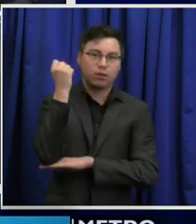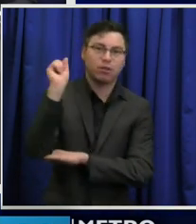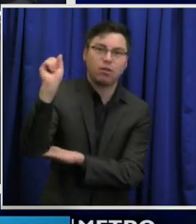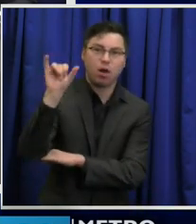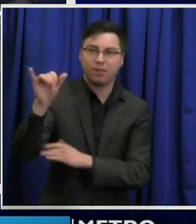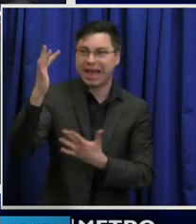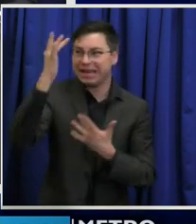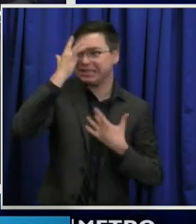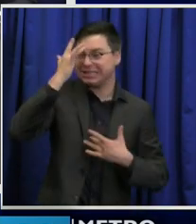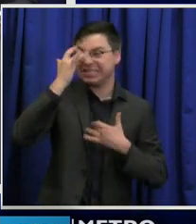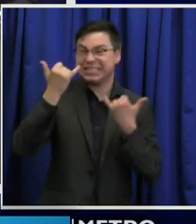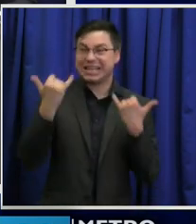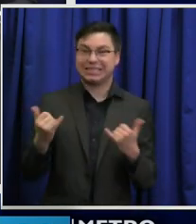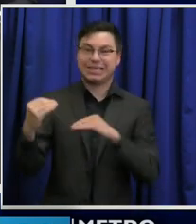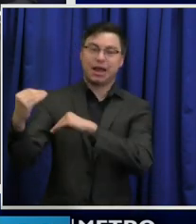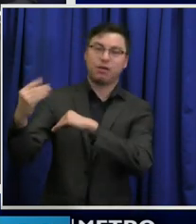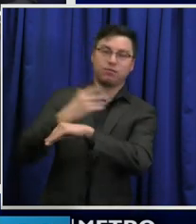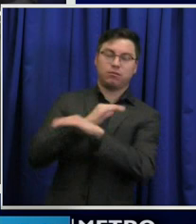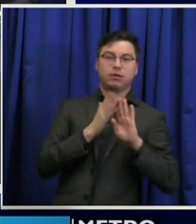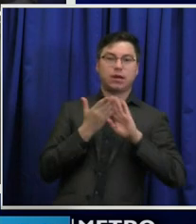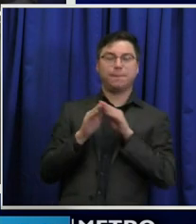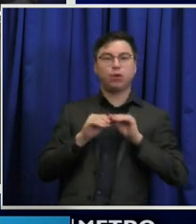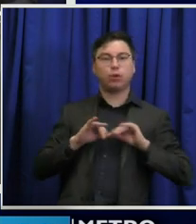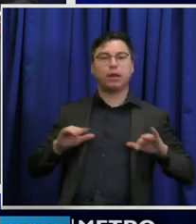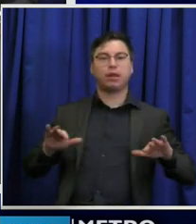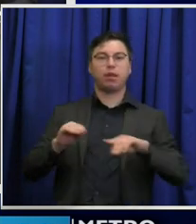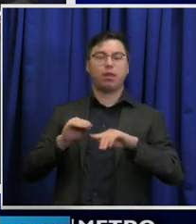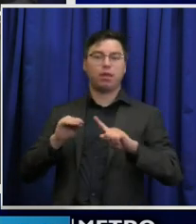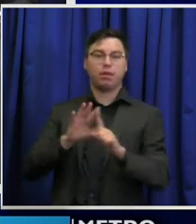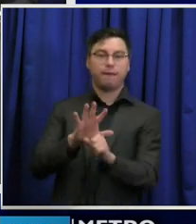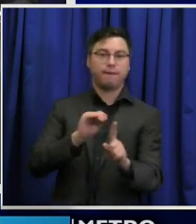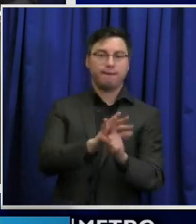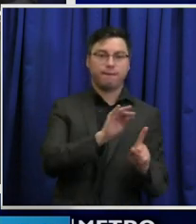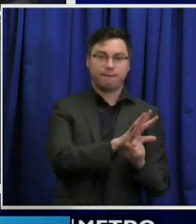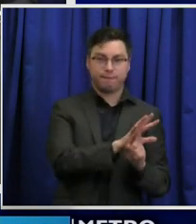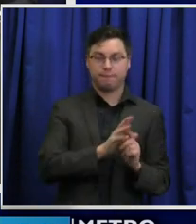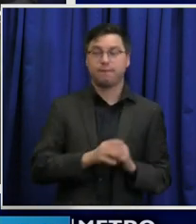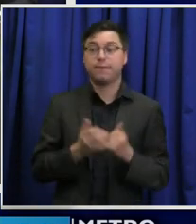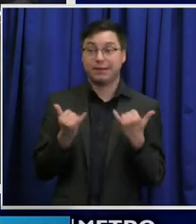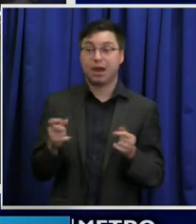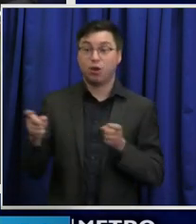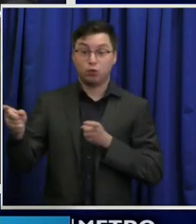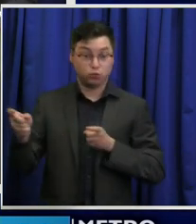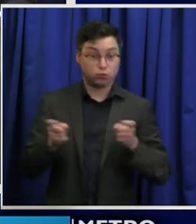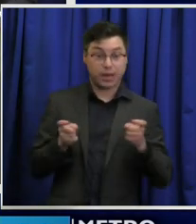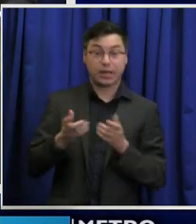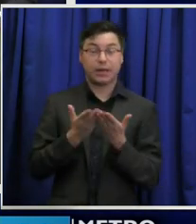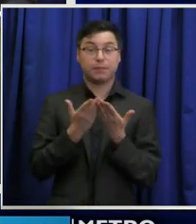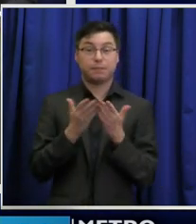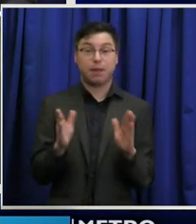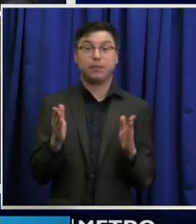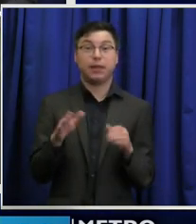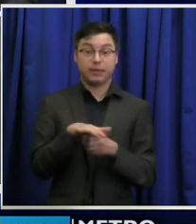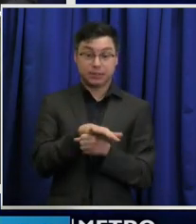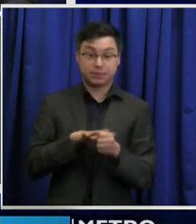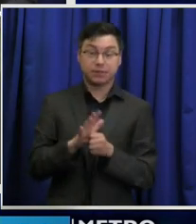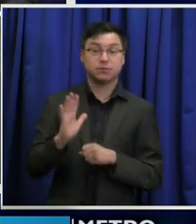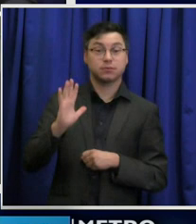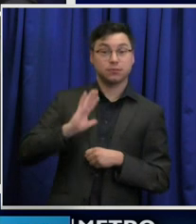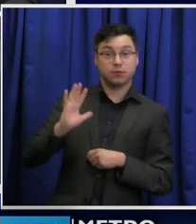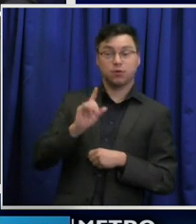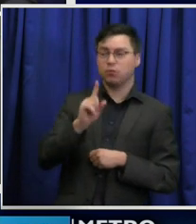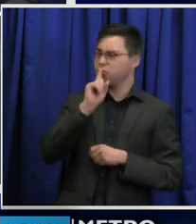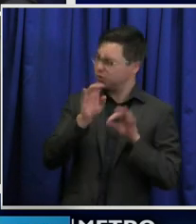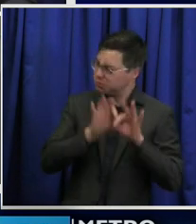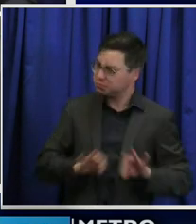disease that's now reached the community spread. Once upon a time, regulating public spaces was very important because you